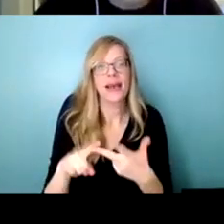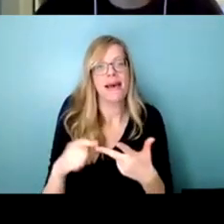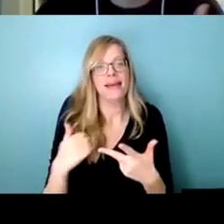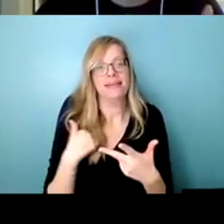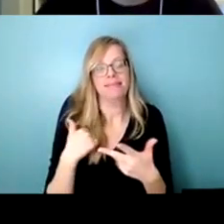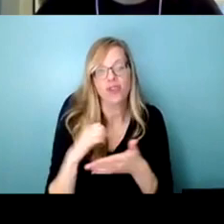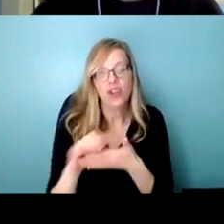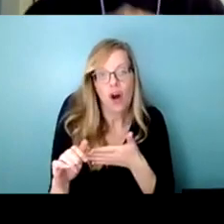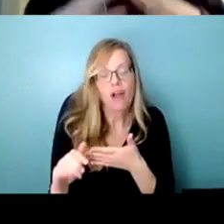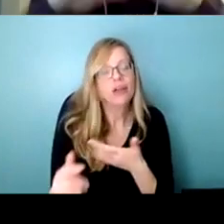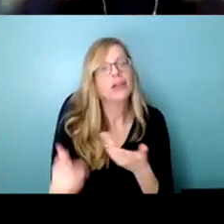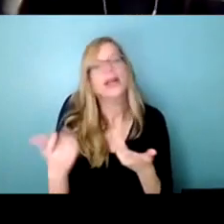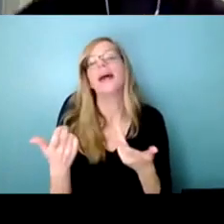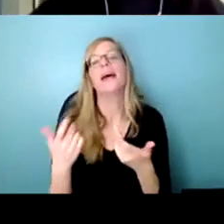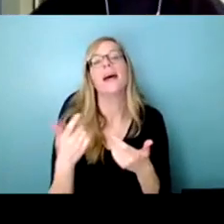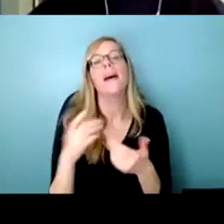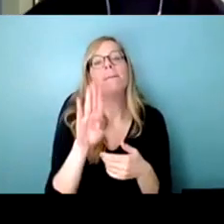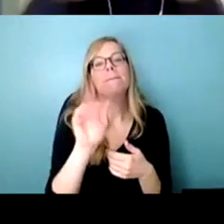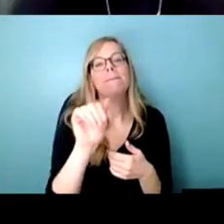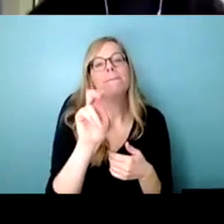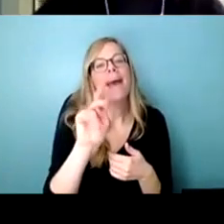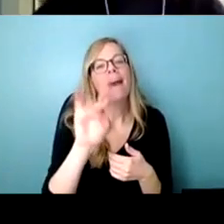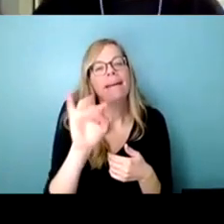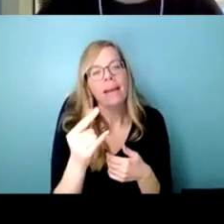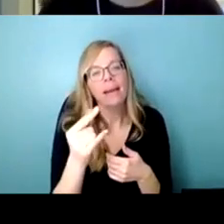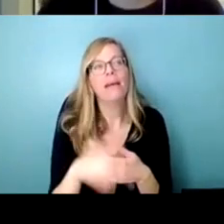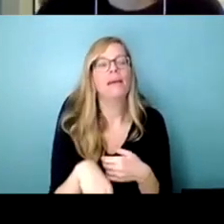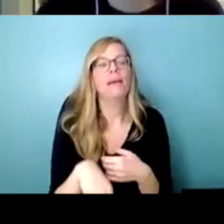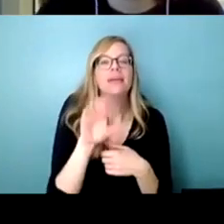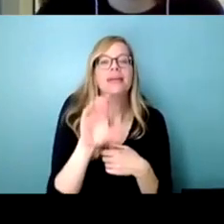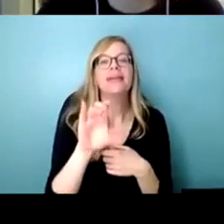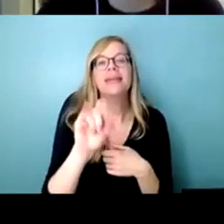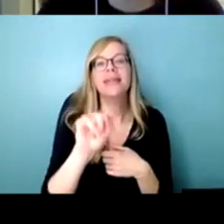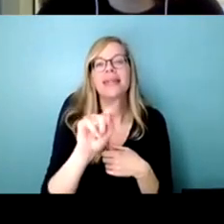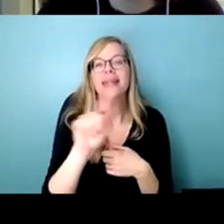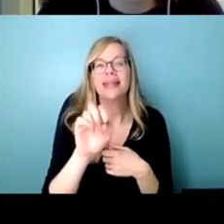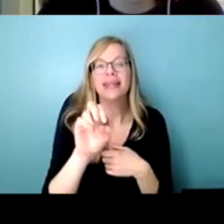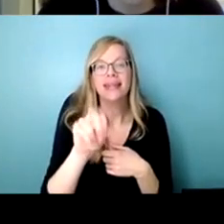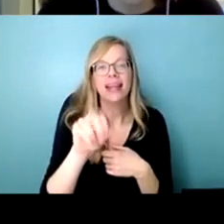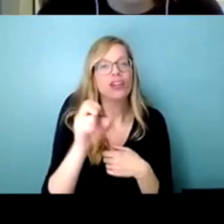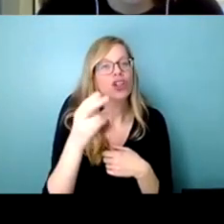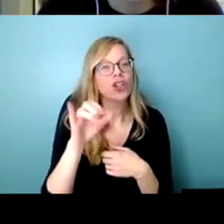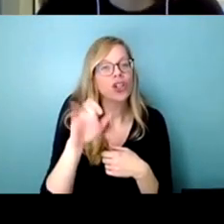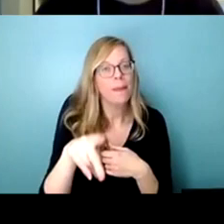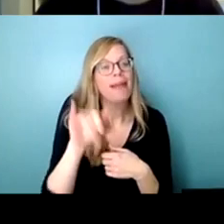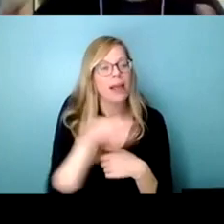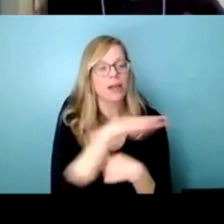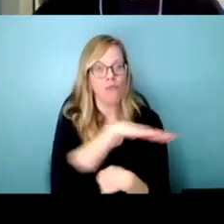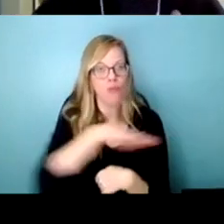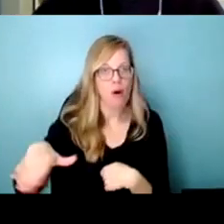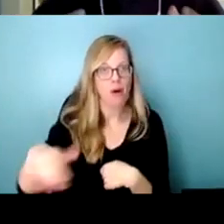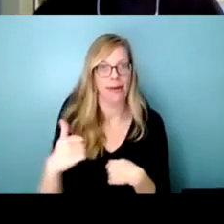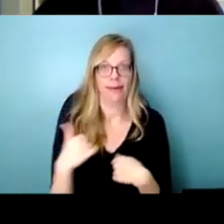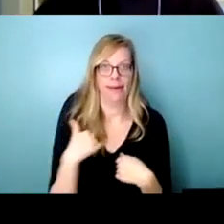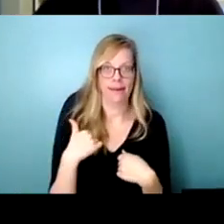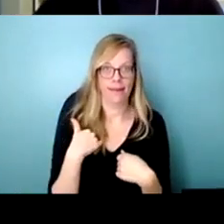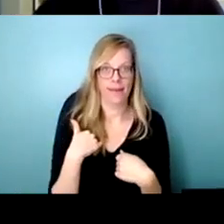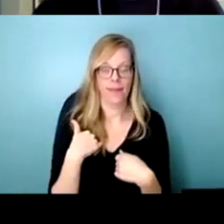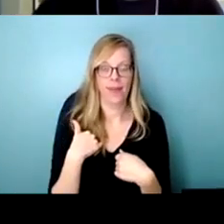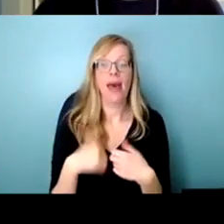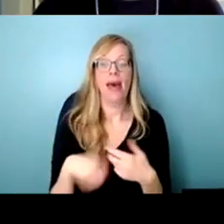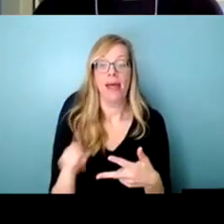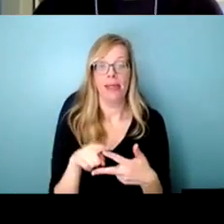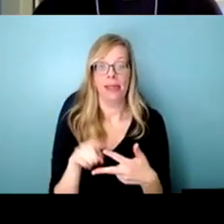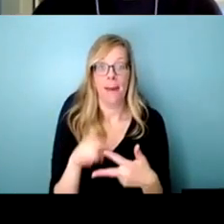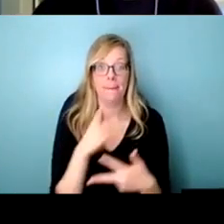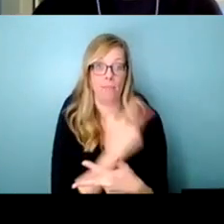banking citizenship so all those things that are broad across and applicable across the country the province is